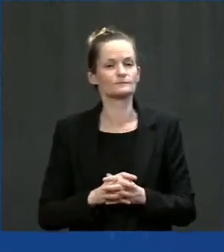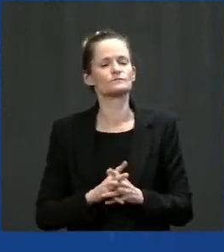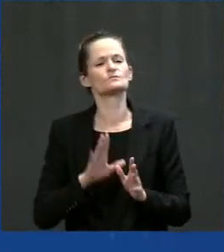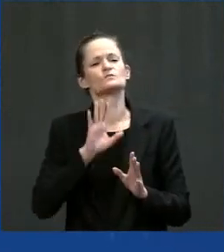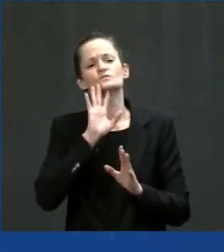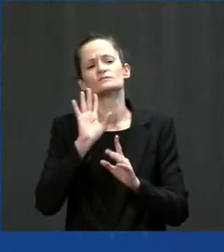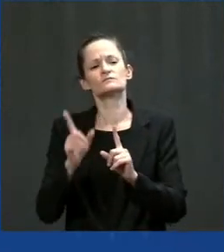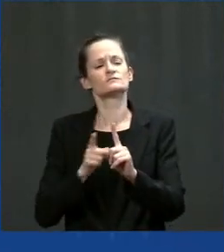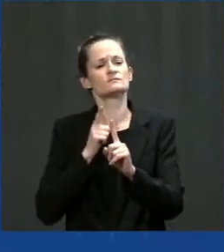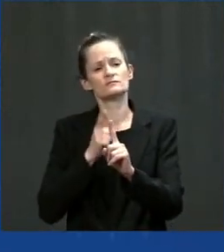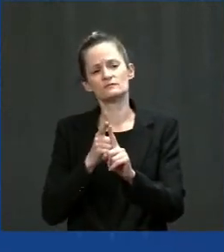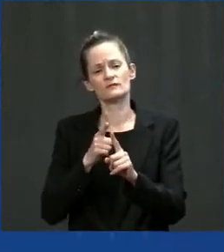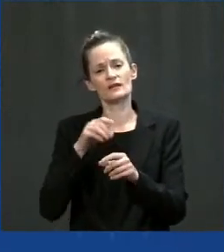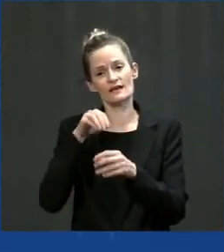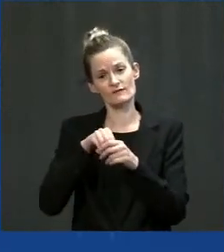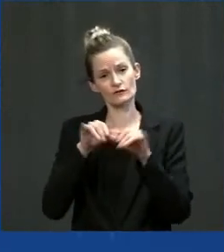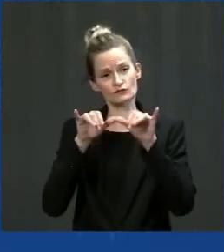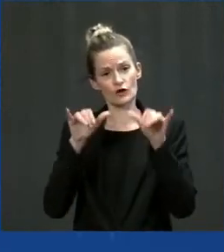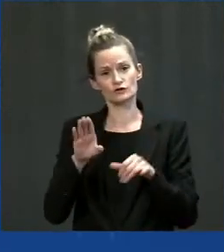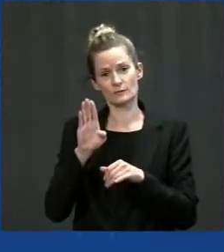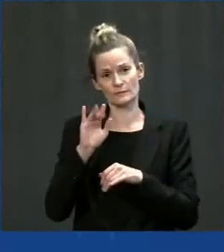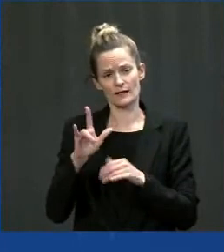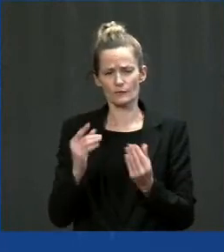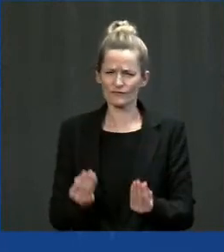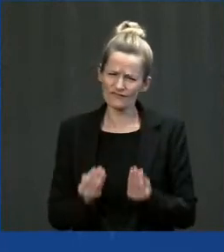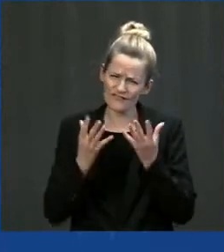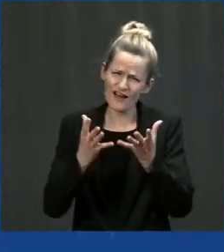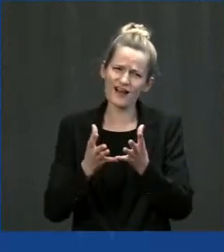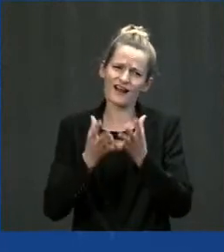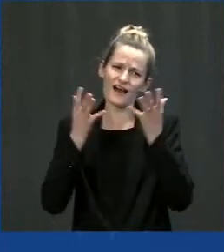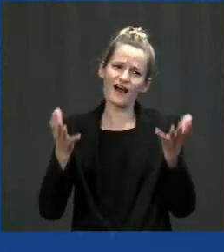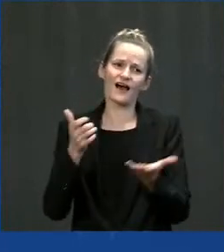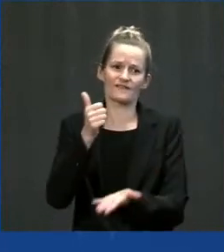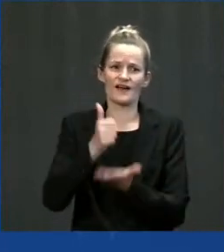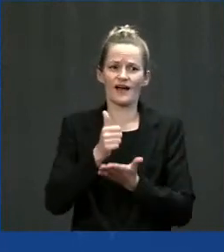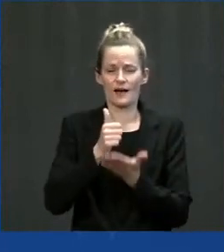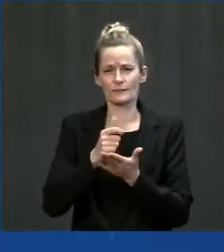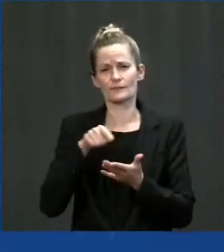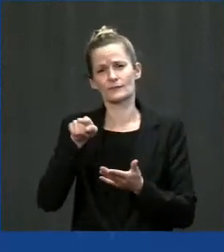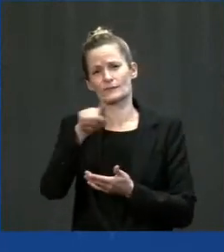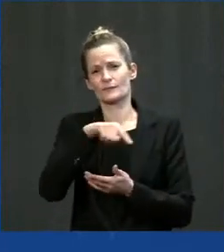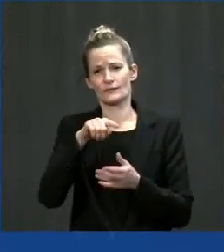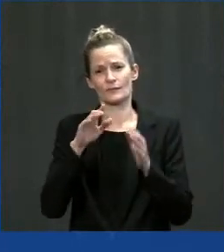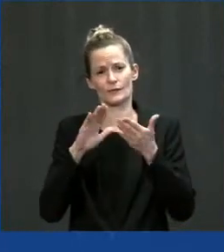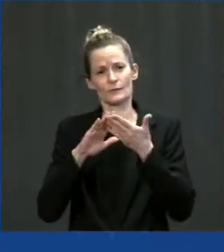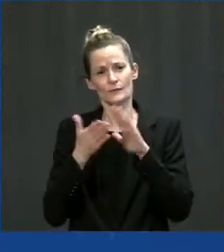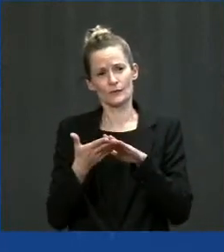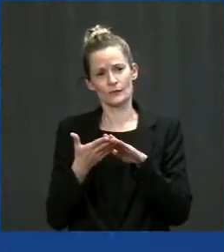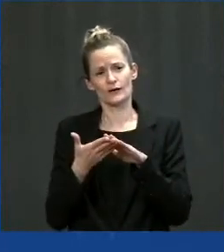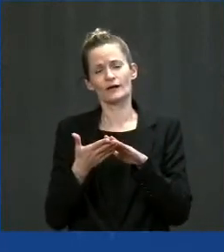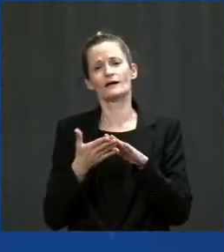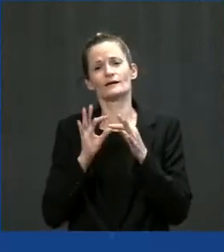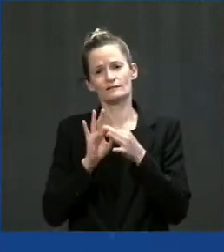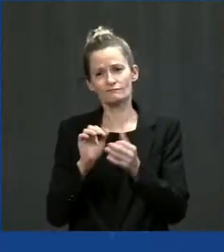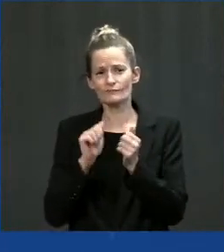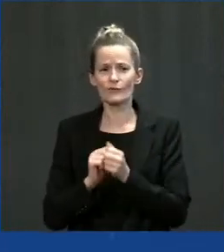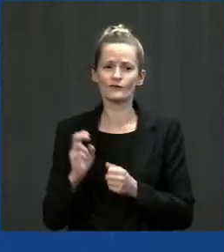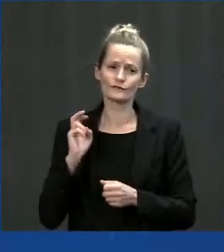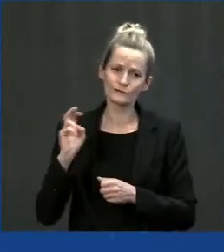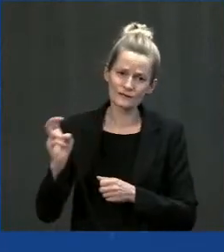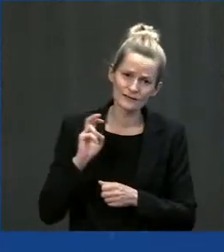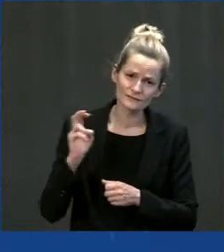mobility options for our community, and the transit provisions provide connectivity, jobs,